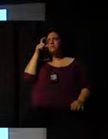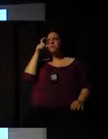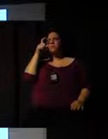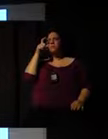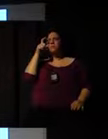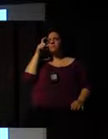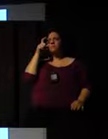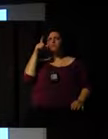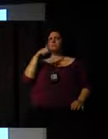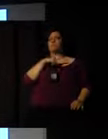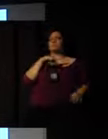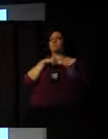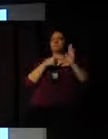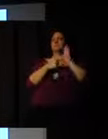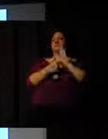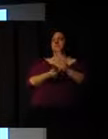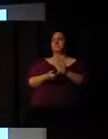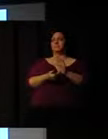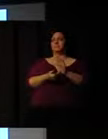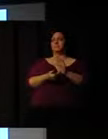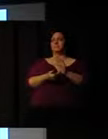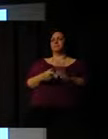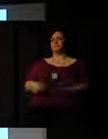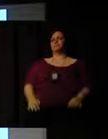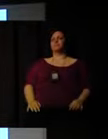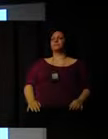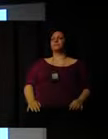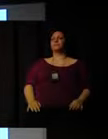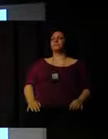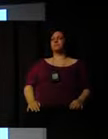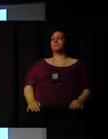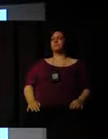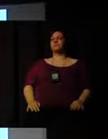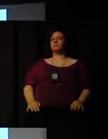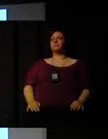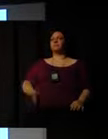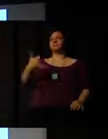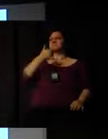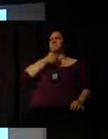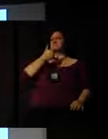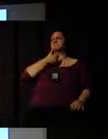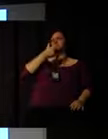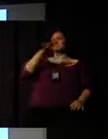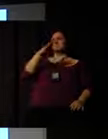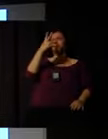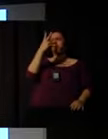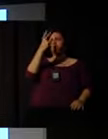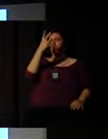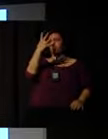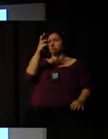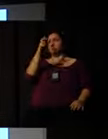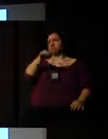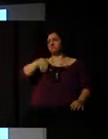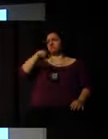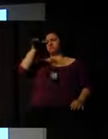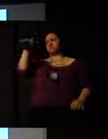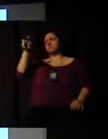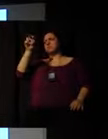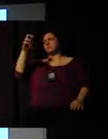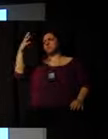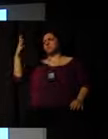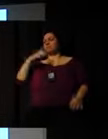that, you know, that age group 45 to 54, that's the highest group for volunteering.